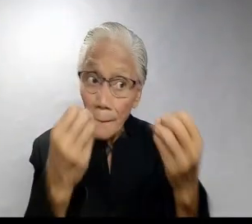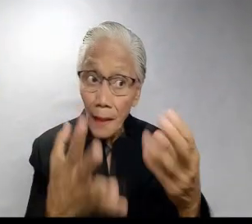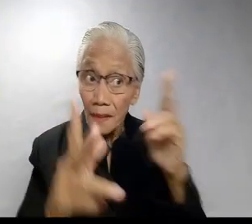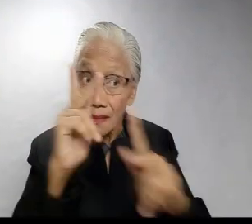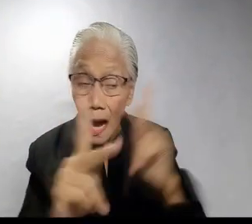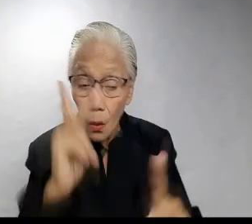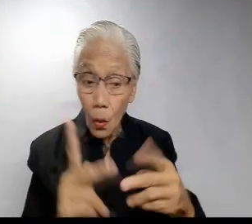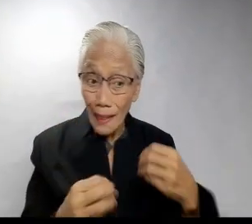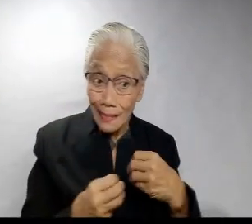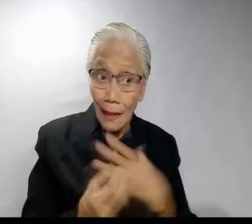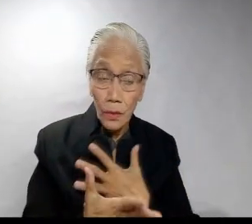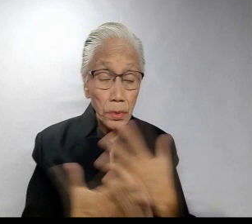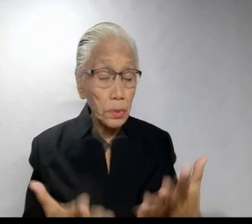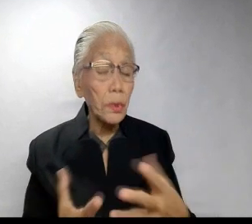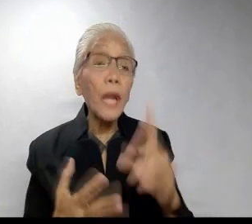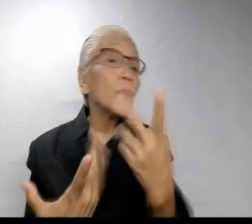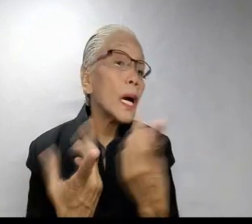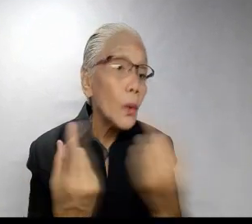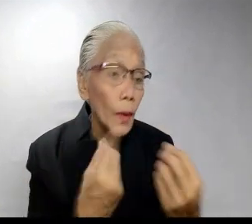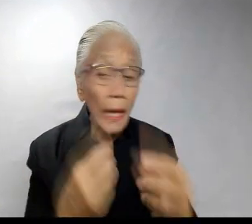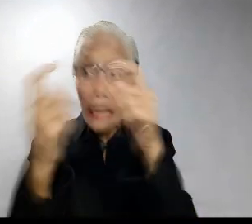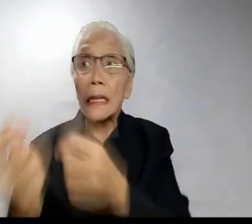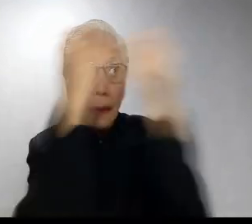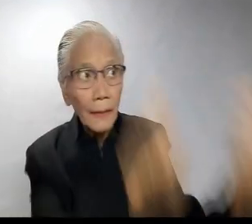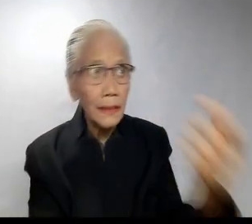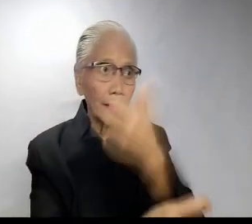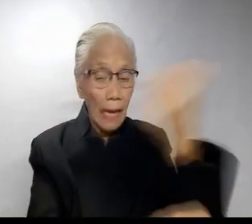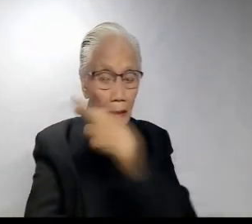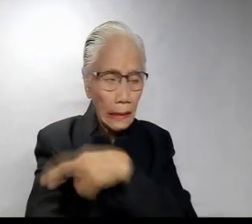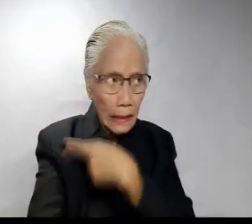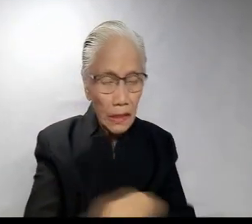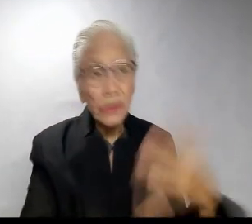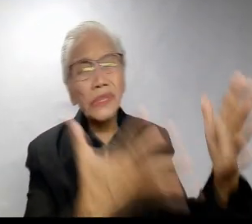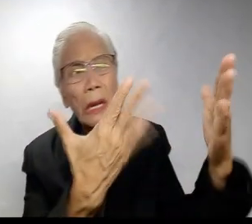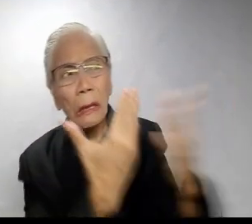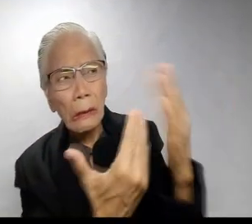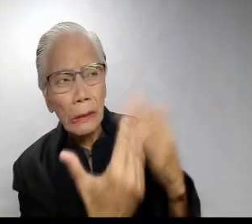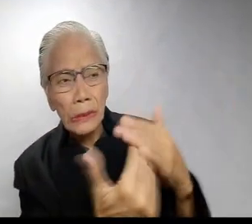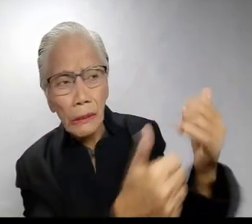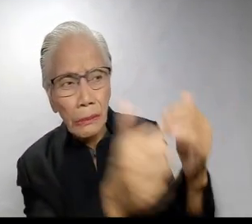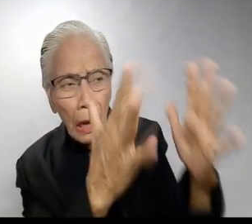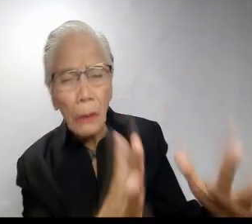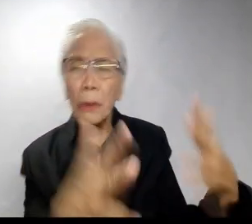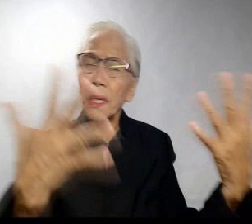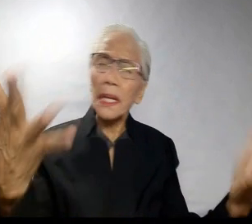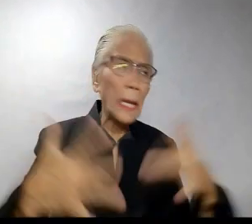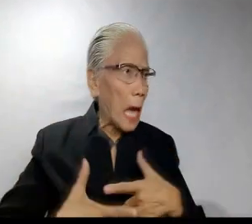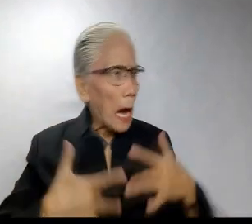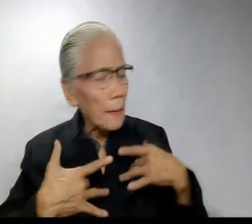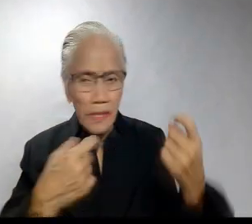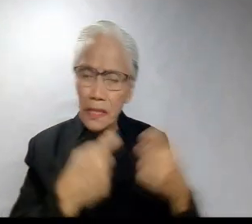marami ang takot. kaya dito na lang ako sa ibang reliyon. Walang sacramental confessions. Easy on